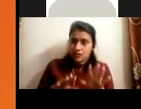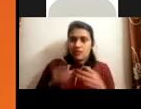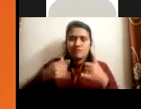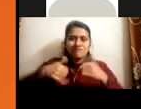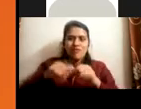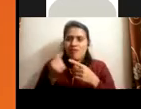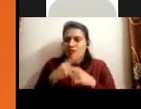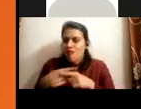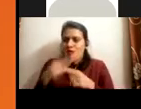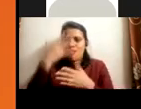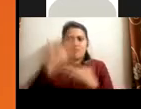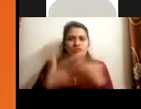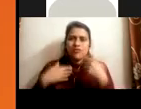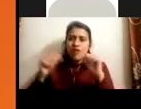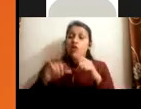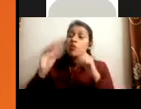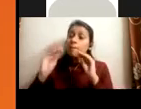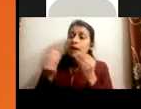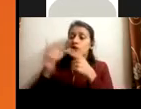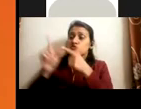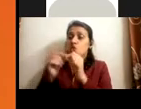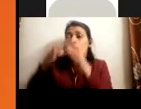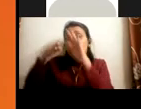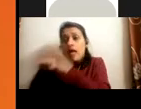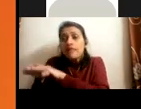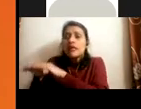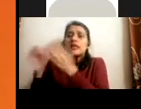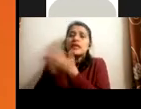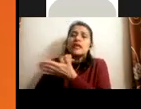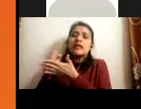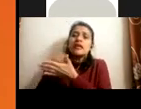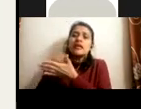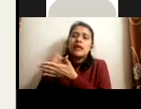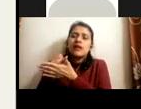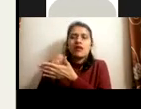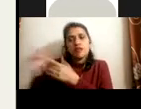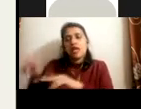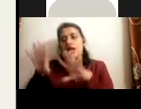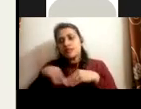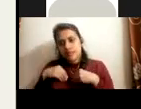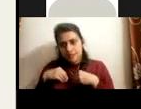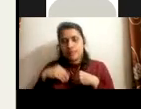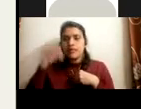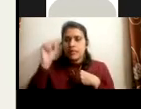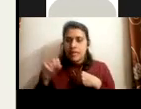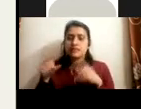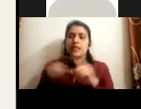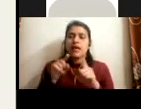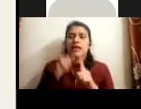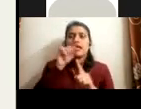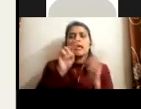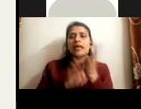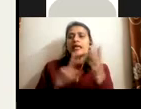on the job training. We, we tied up with some institutions and they said, okay, we are fine to take them as interns. So